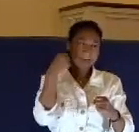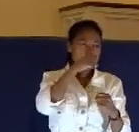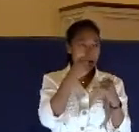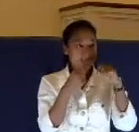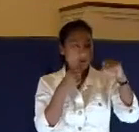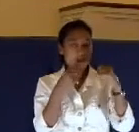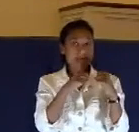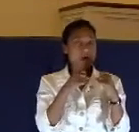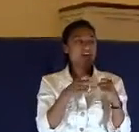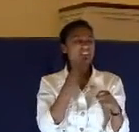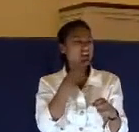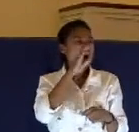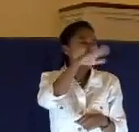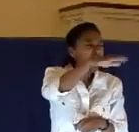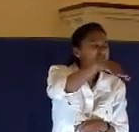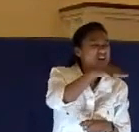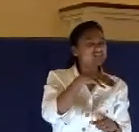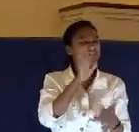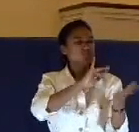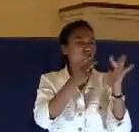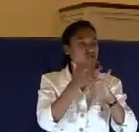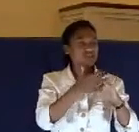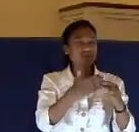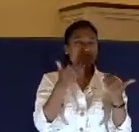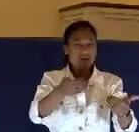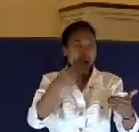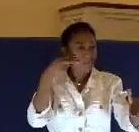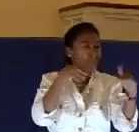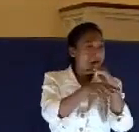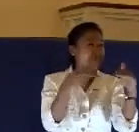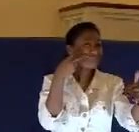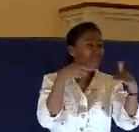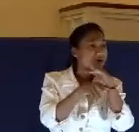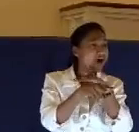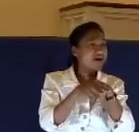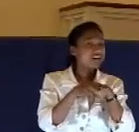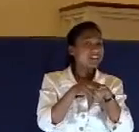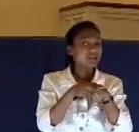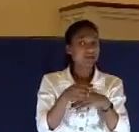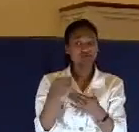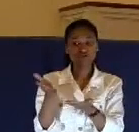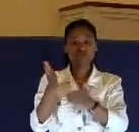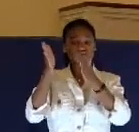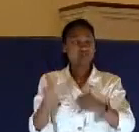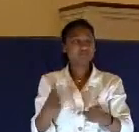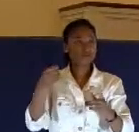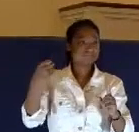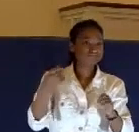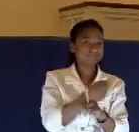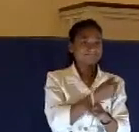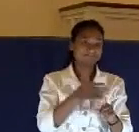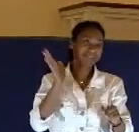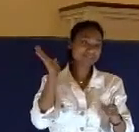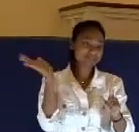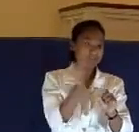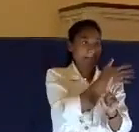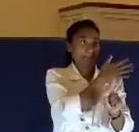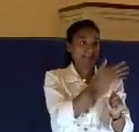him, prophesy. And the servants did strike him with the palms of their hands.